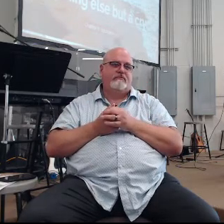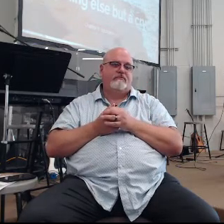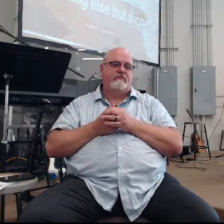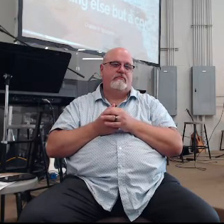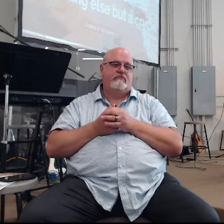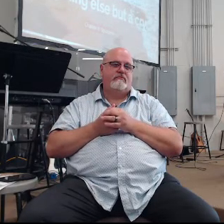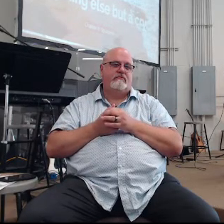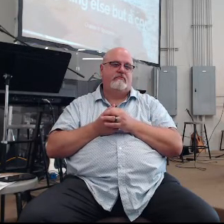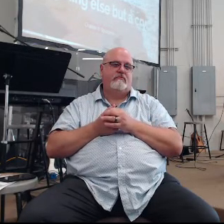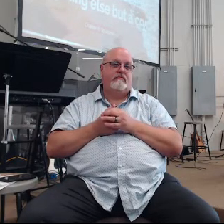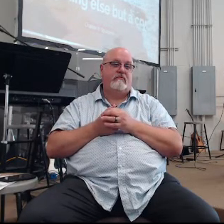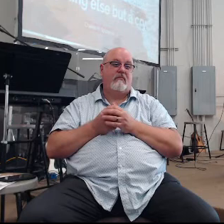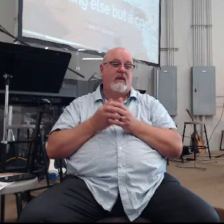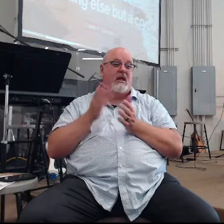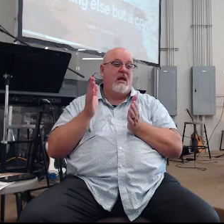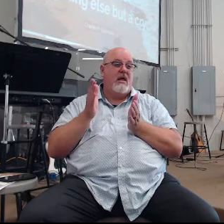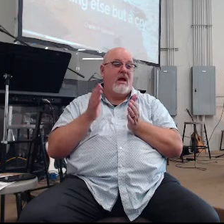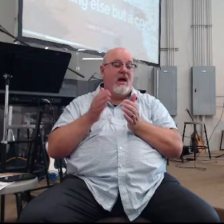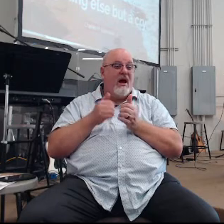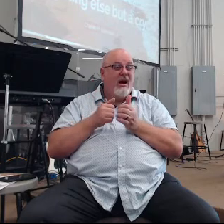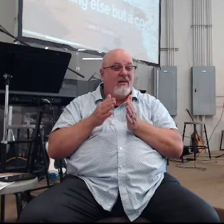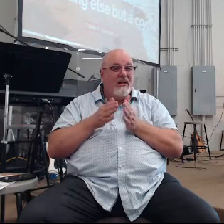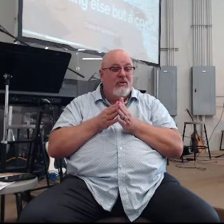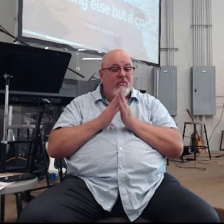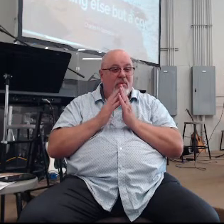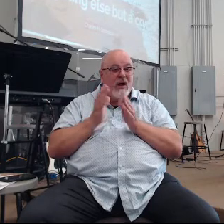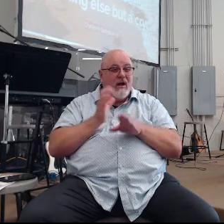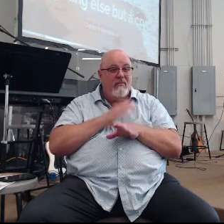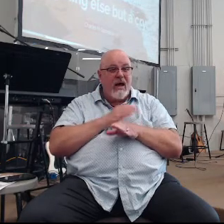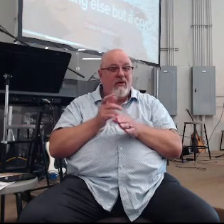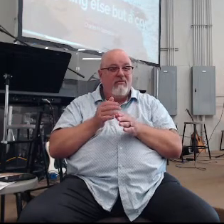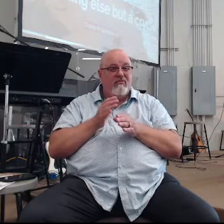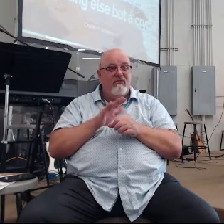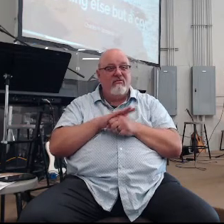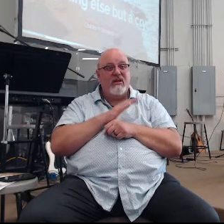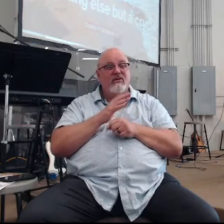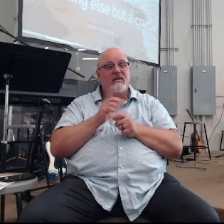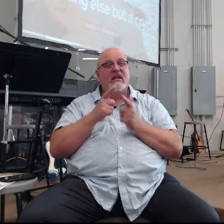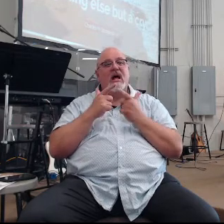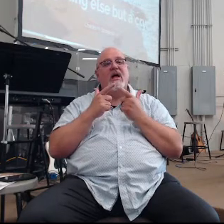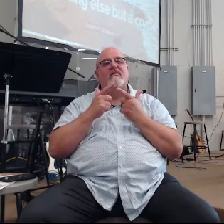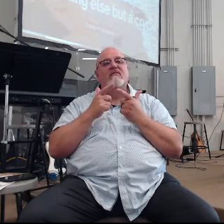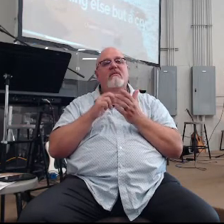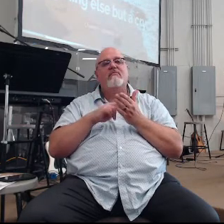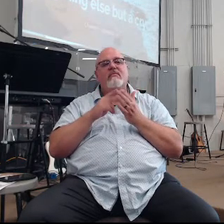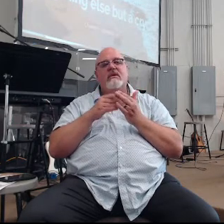guys you want know what it looks like to live a power filled prayer life a lot of tears